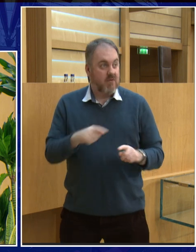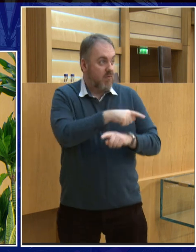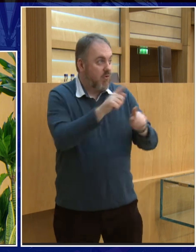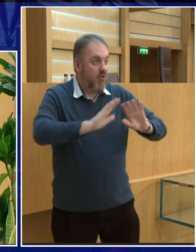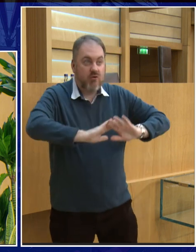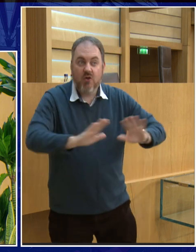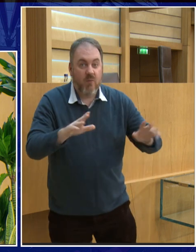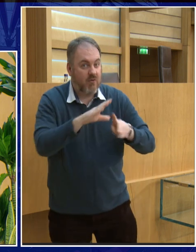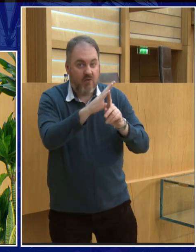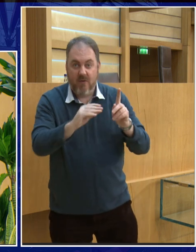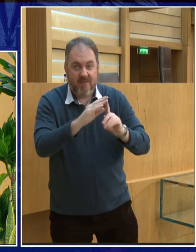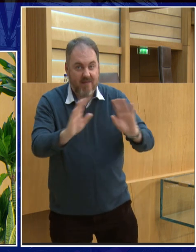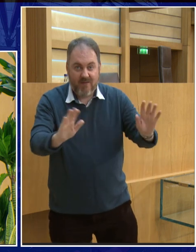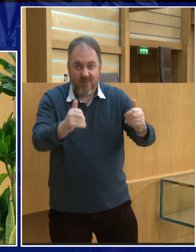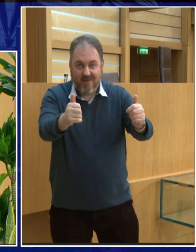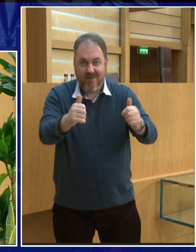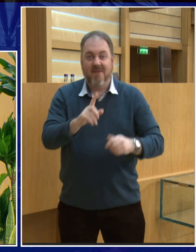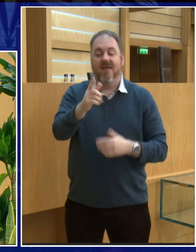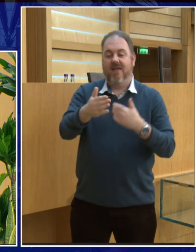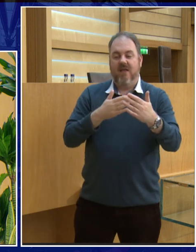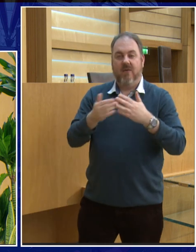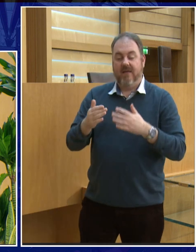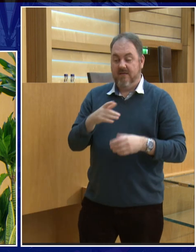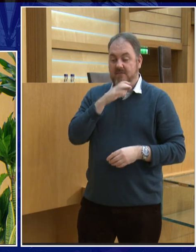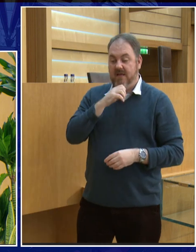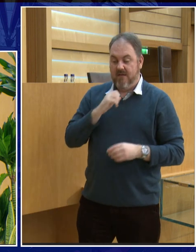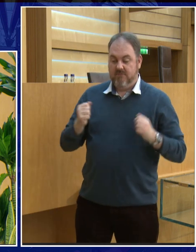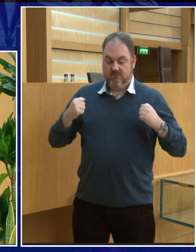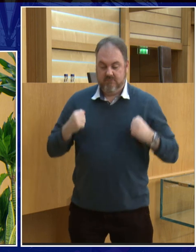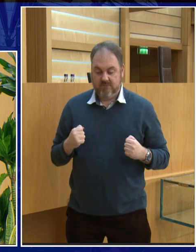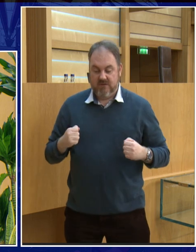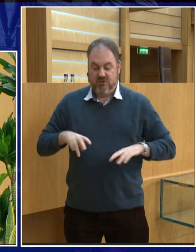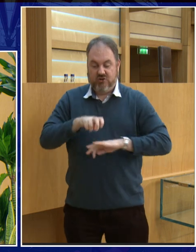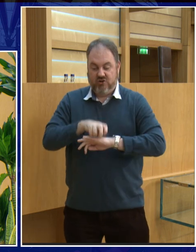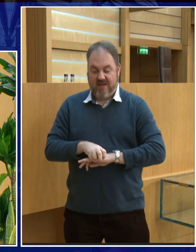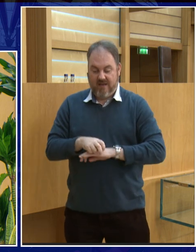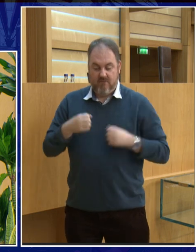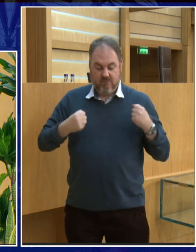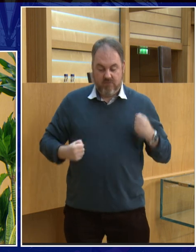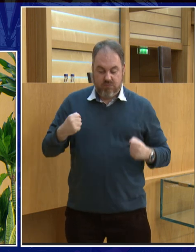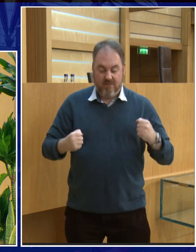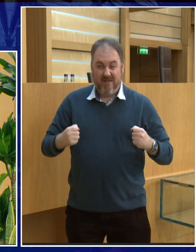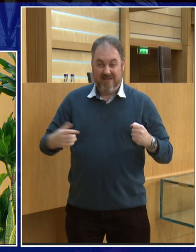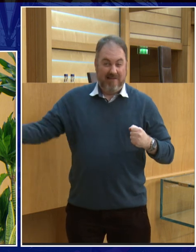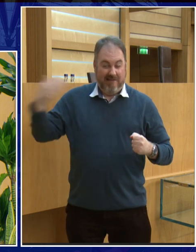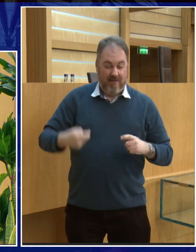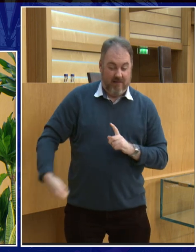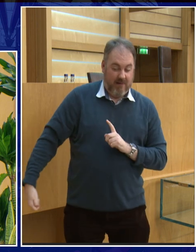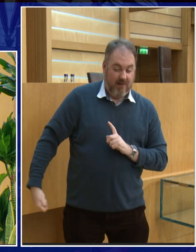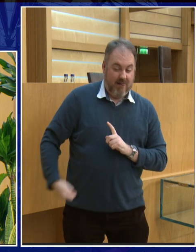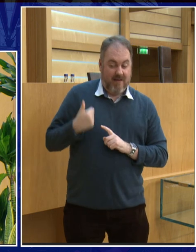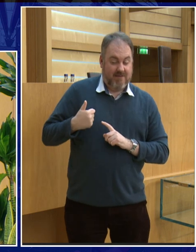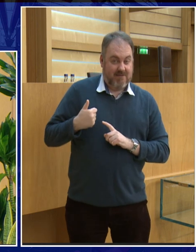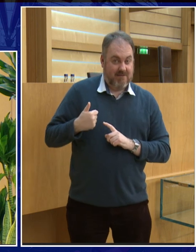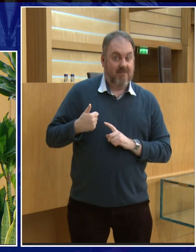to say but this is what he did. He got his minions to put lots of fireworks on his chair and he sat in his chair and then he said, okay, light them and so the